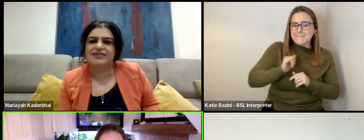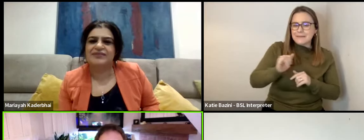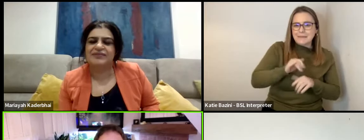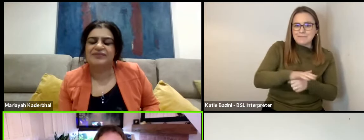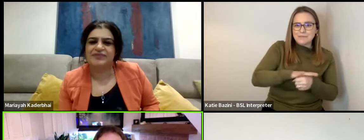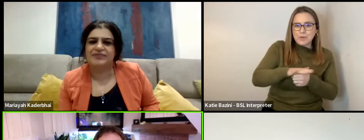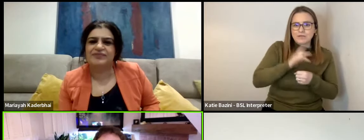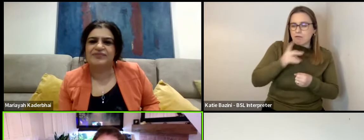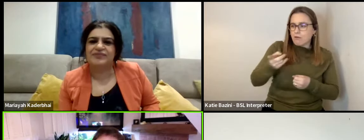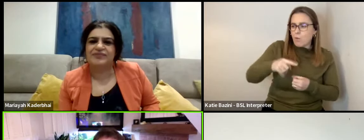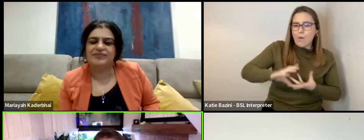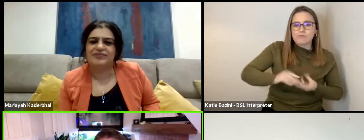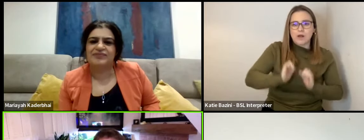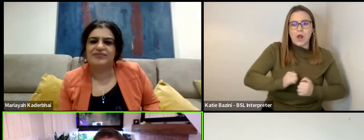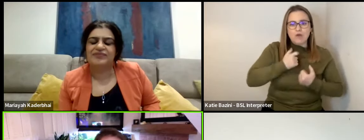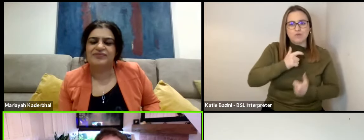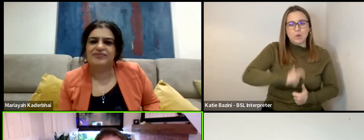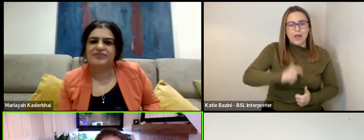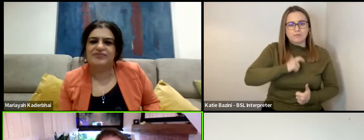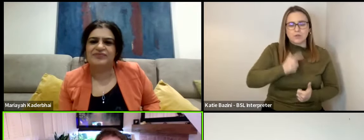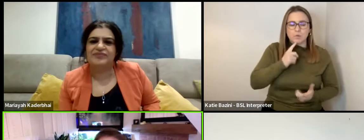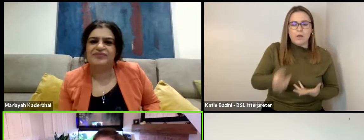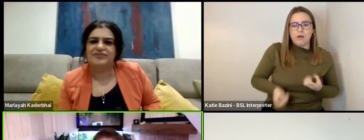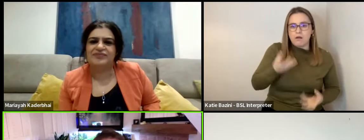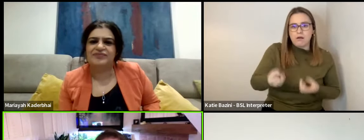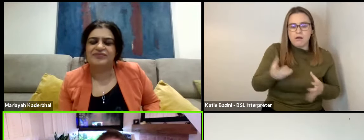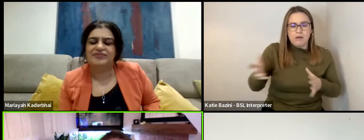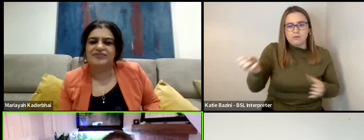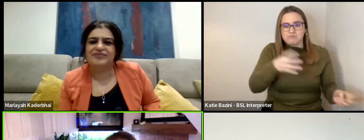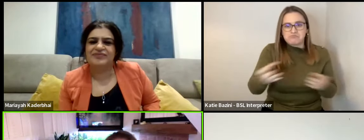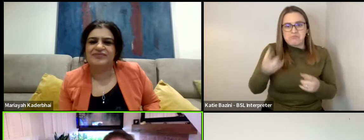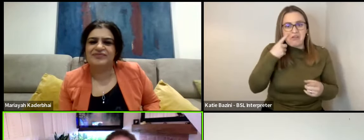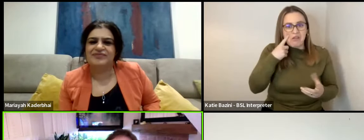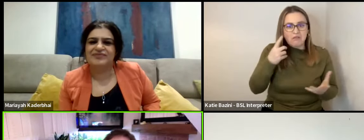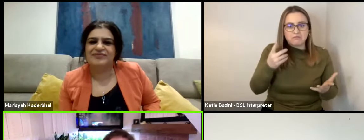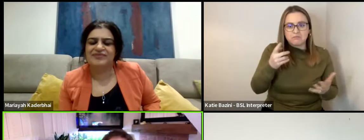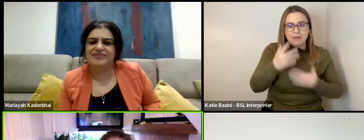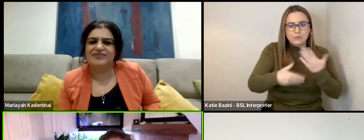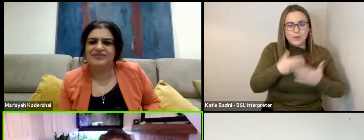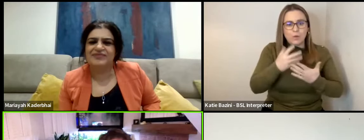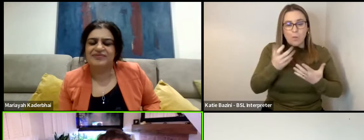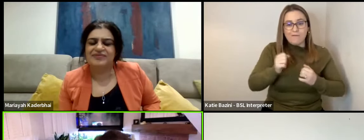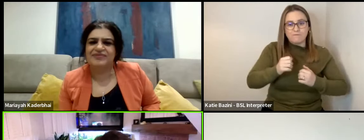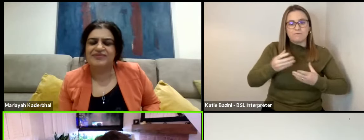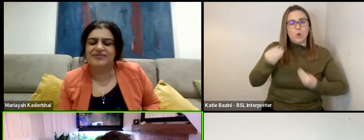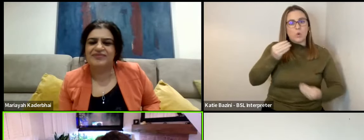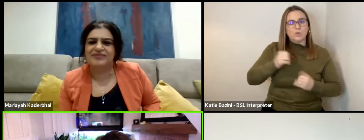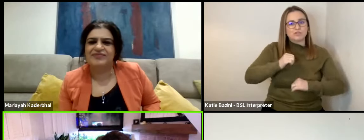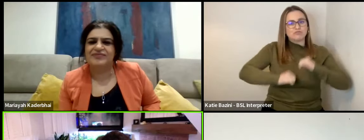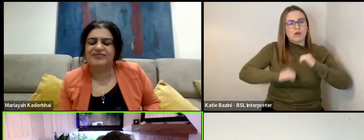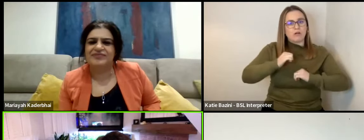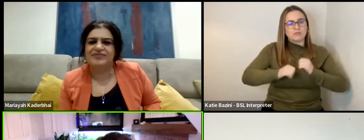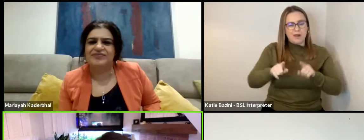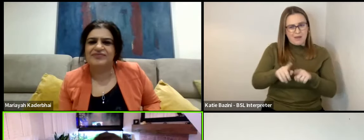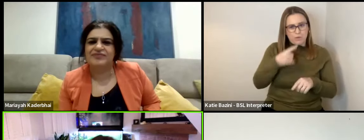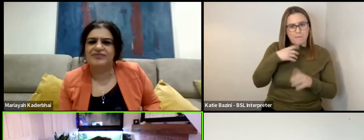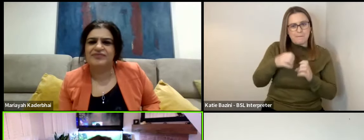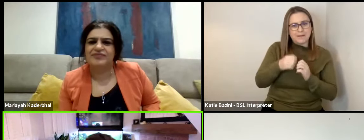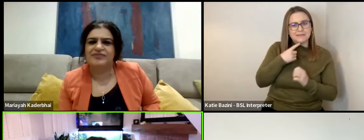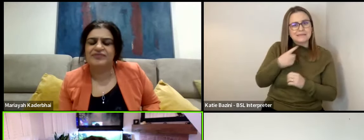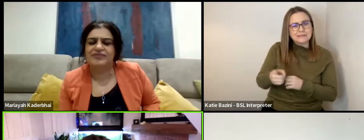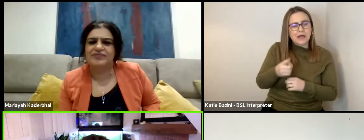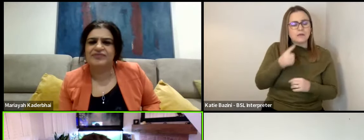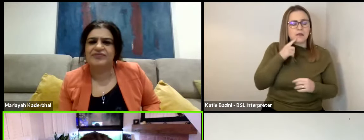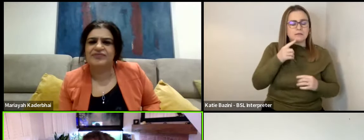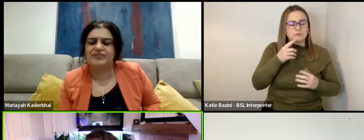created character that we've all got. And then you just throw it all up in the air and we play. We have the structure of it. Like, you know, like what Benedict said, it's the story,